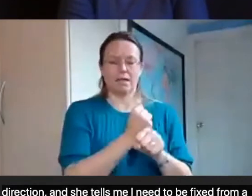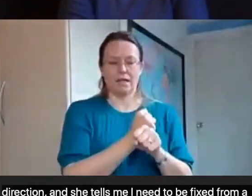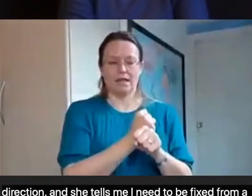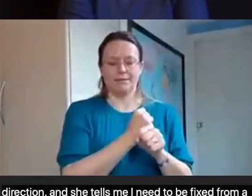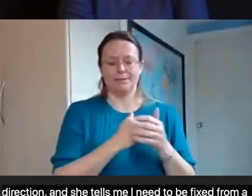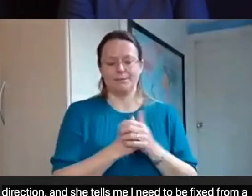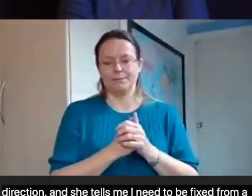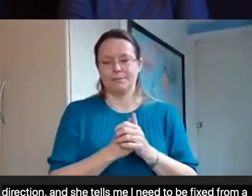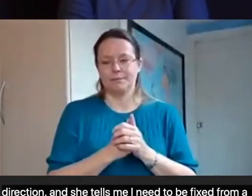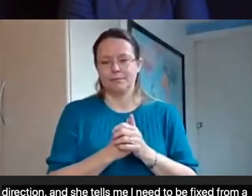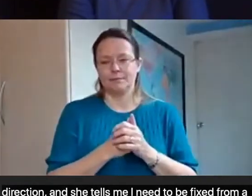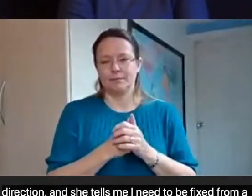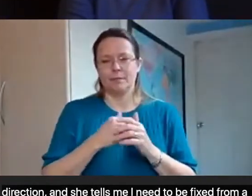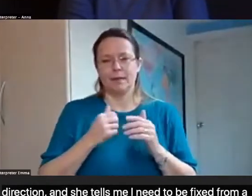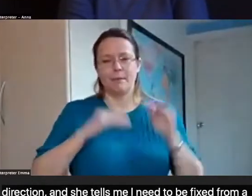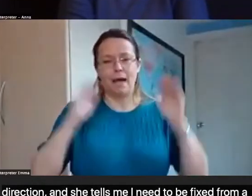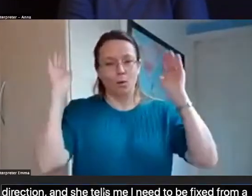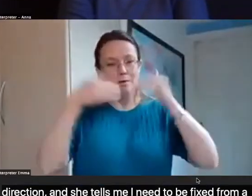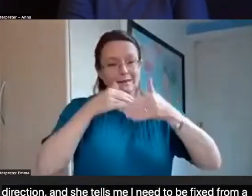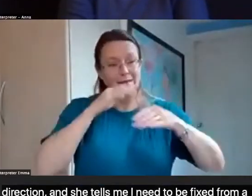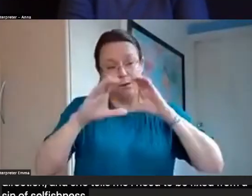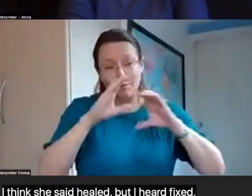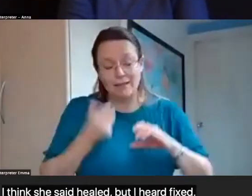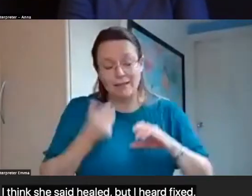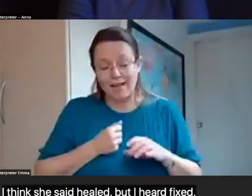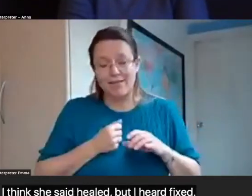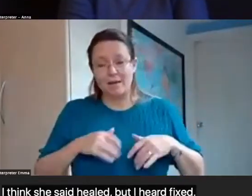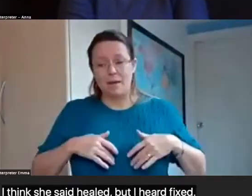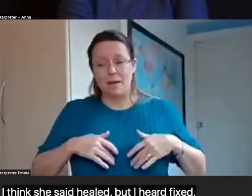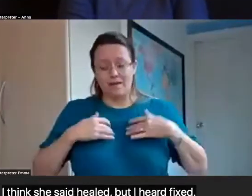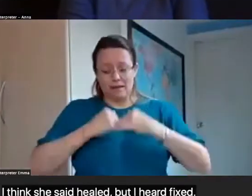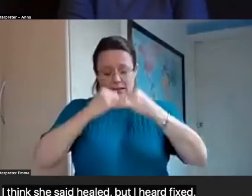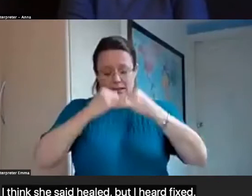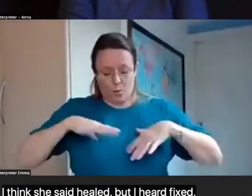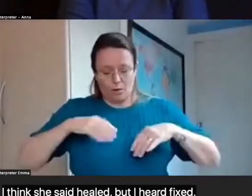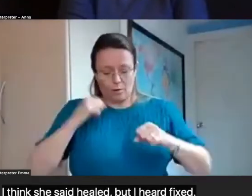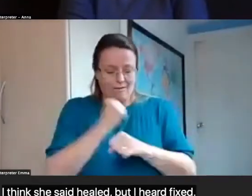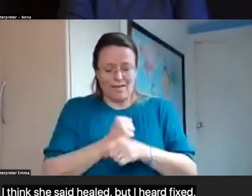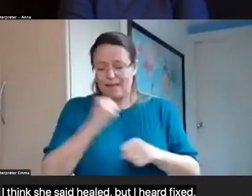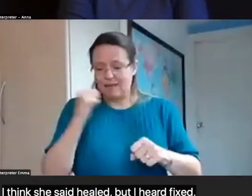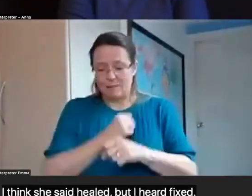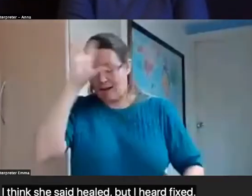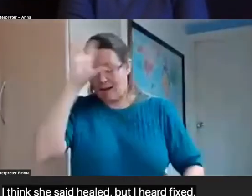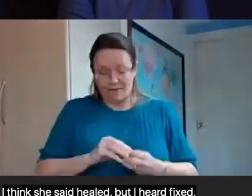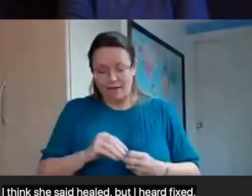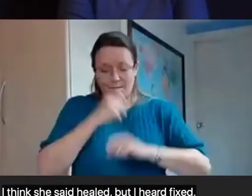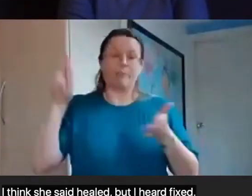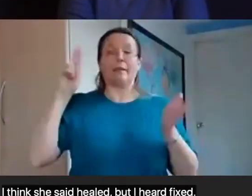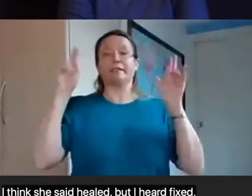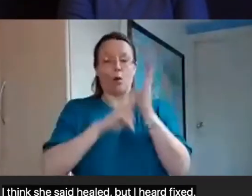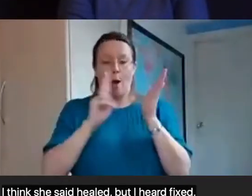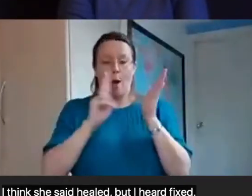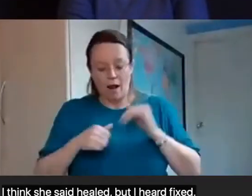was talking about my autistic style of communication. And a part of me still desperately wants to be cured and fixed and made neurotypical, and never